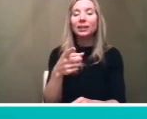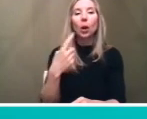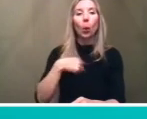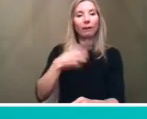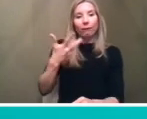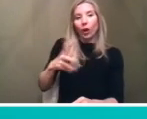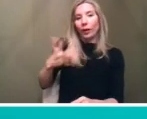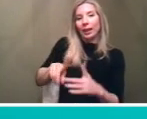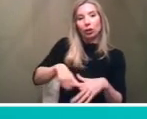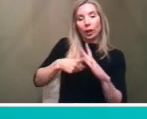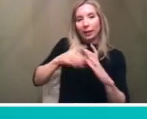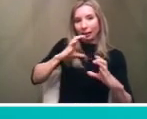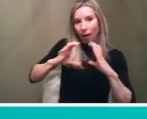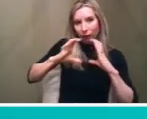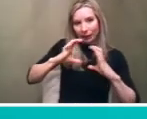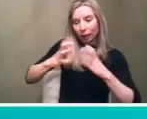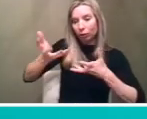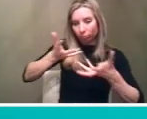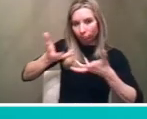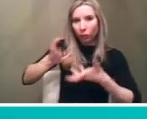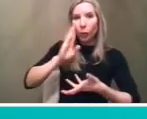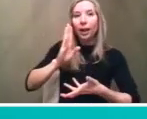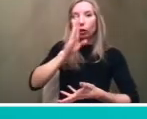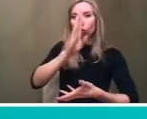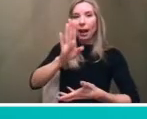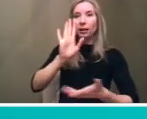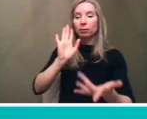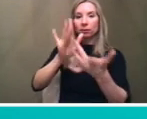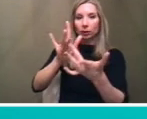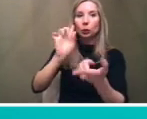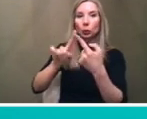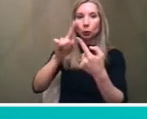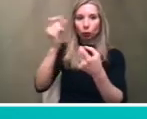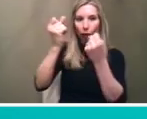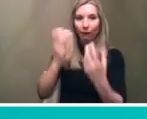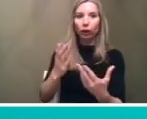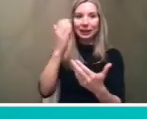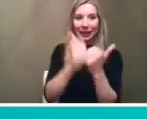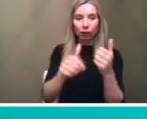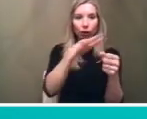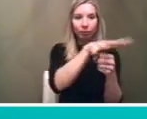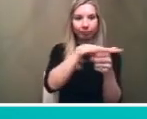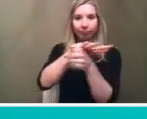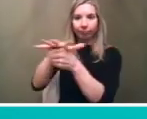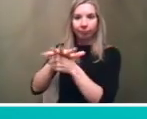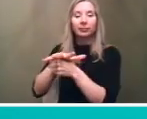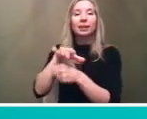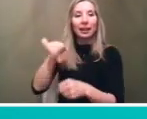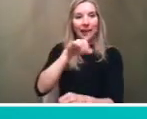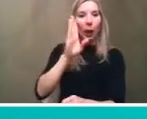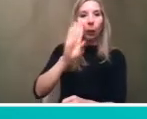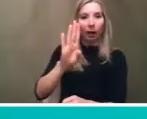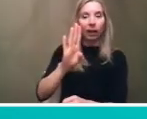and we will be having uh direct outreach to the operators in each district so they will be providing they will get to see um